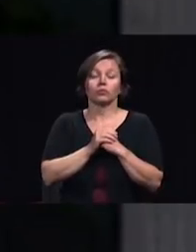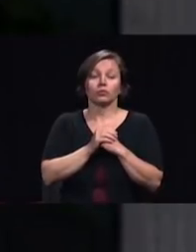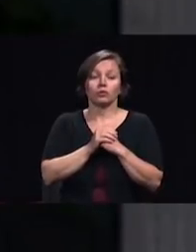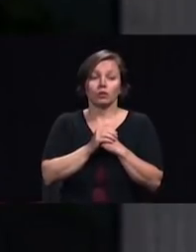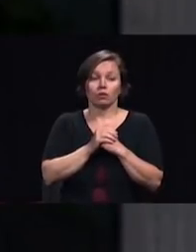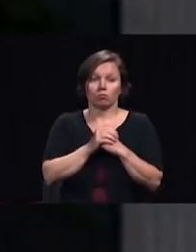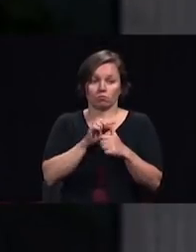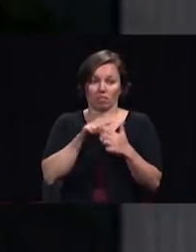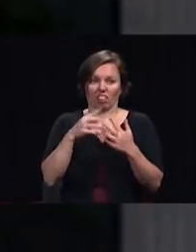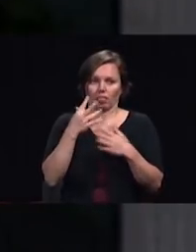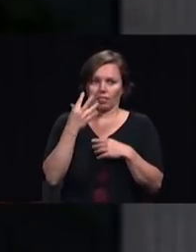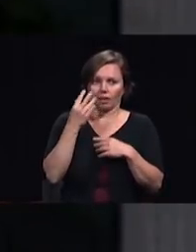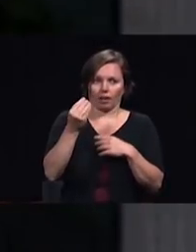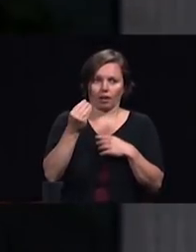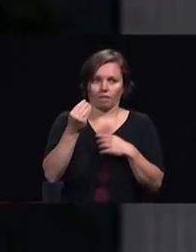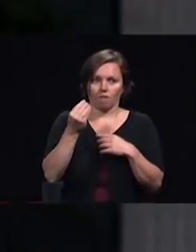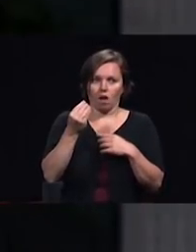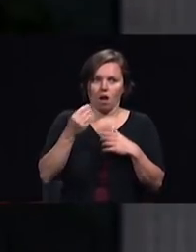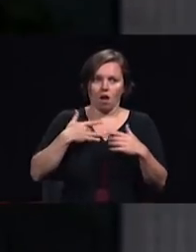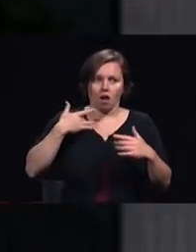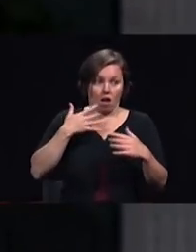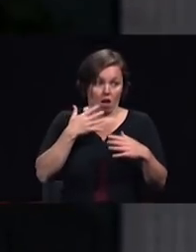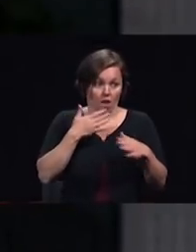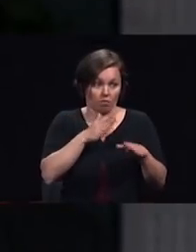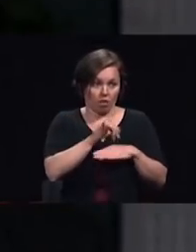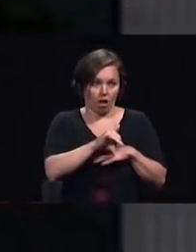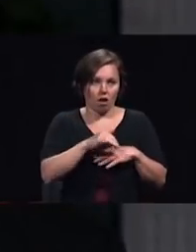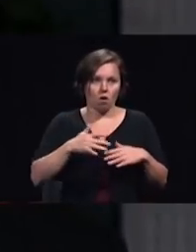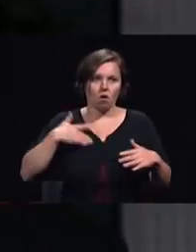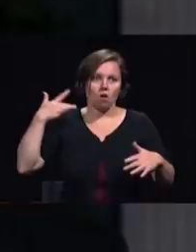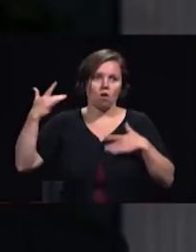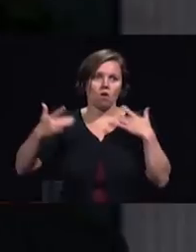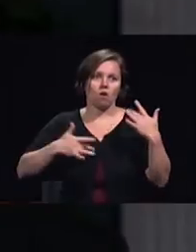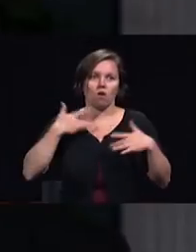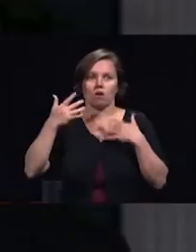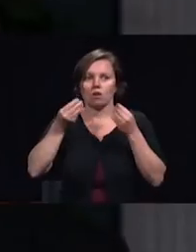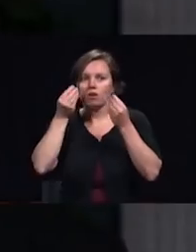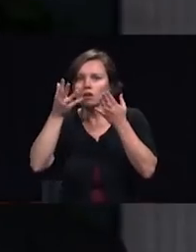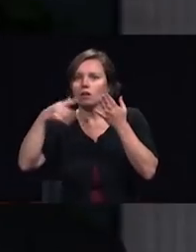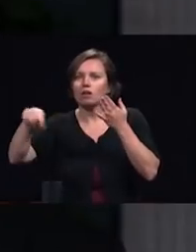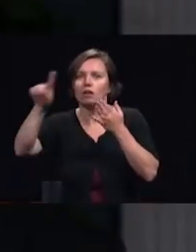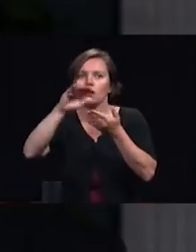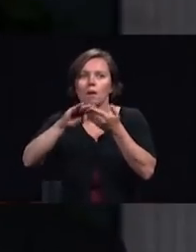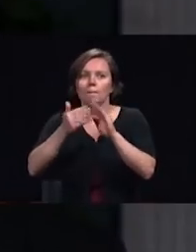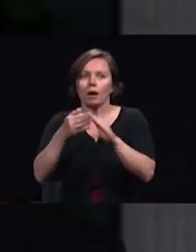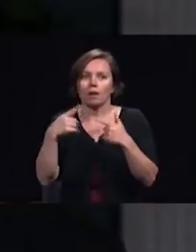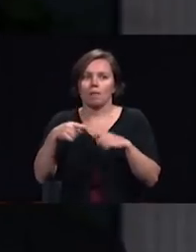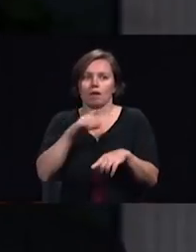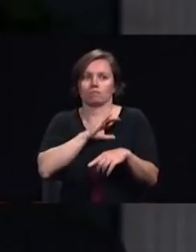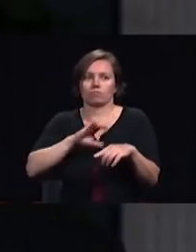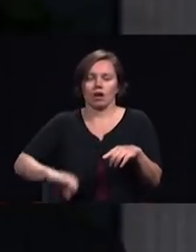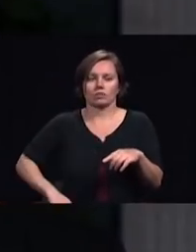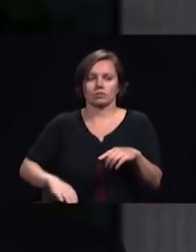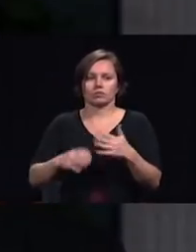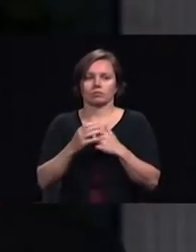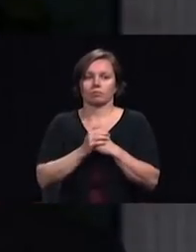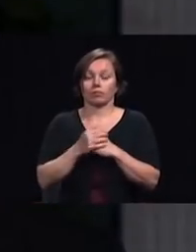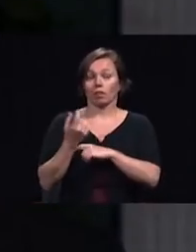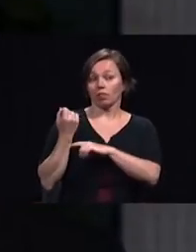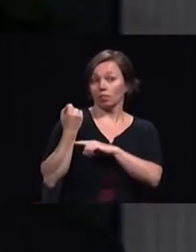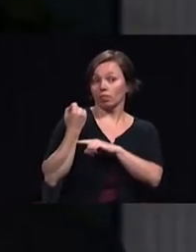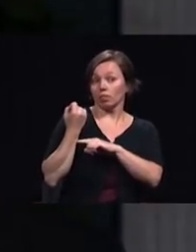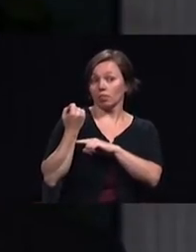to reach their communities for Christ this past year we conducted 19 separate health